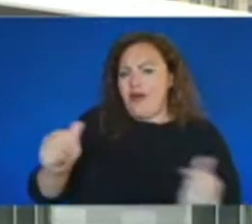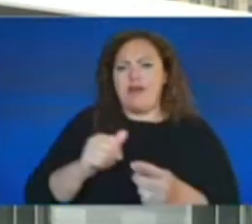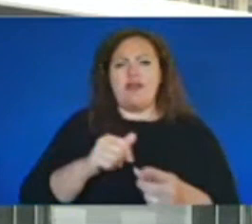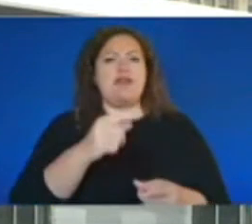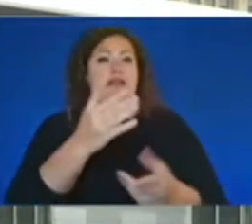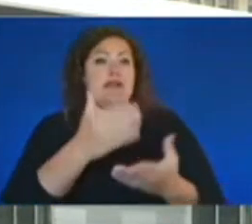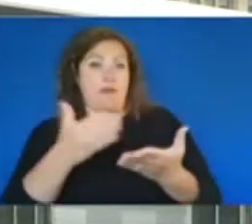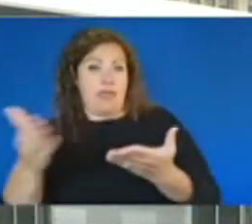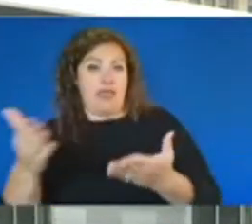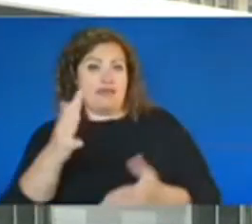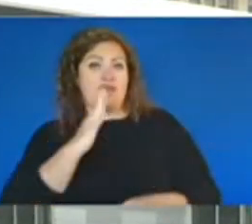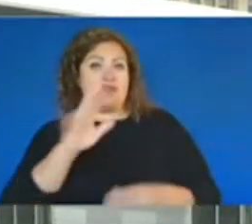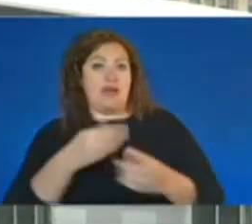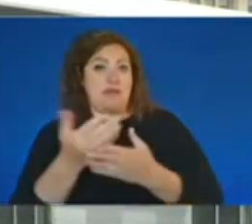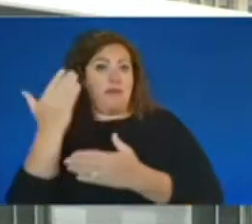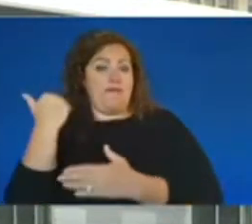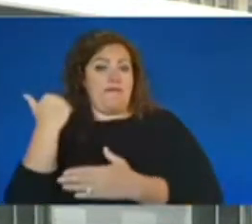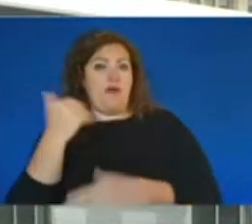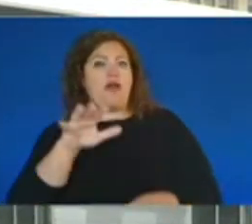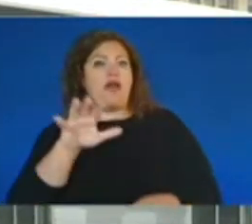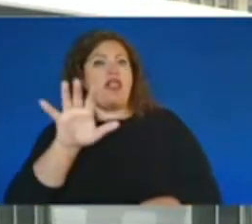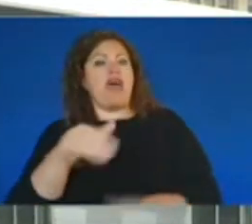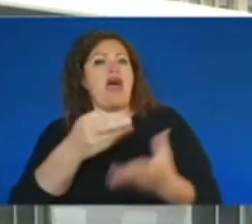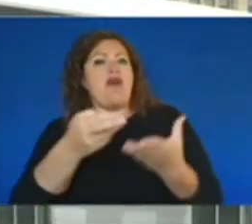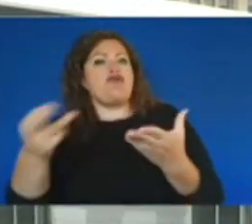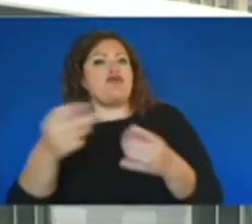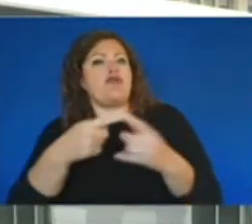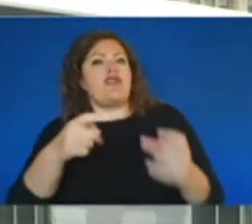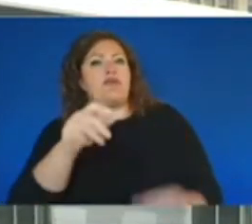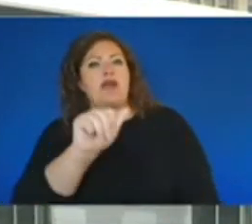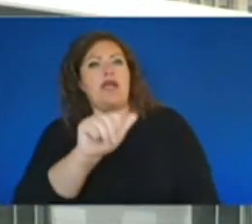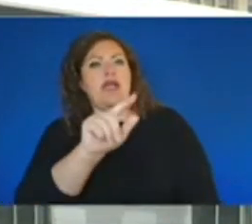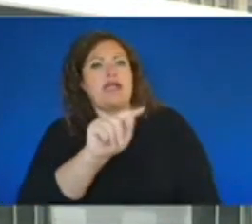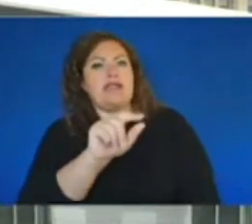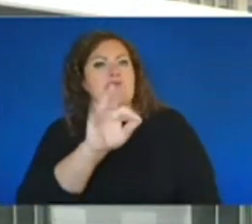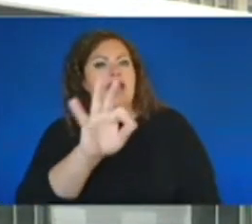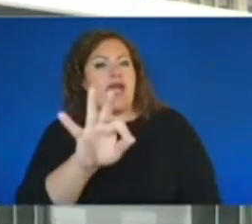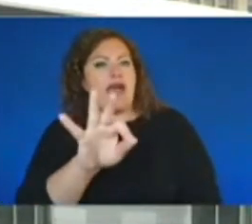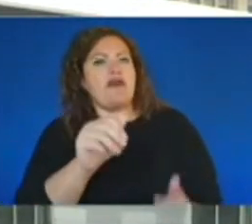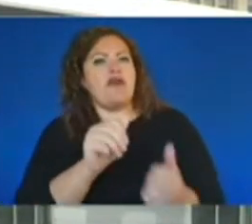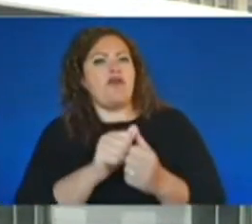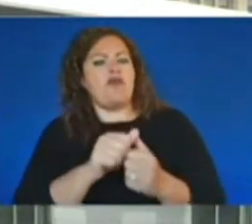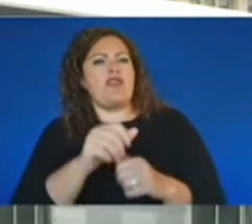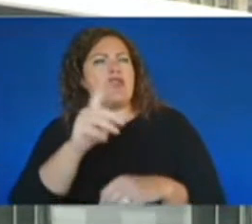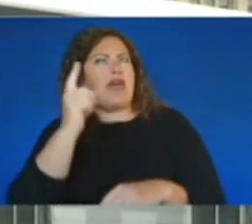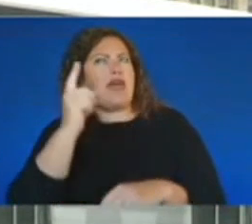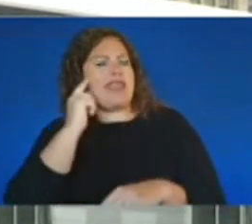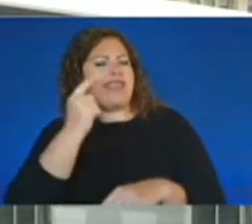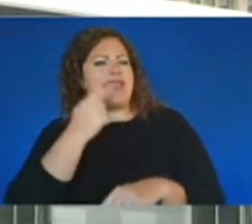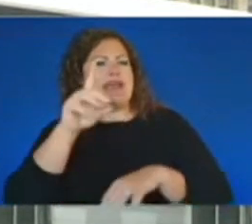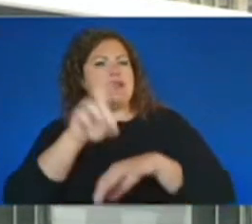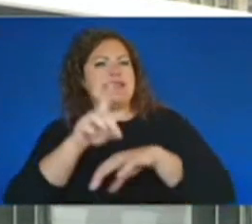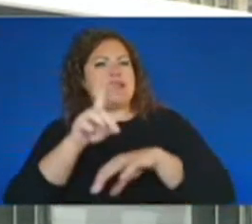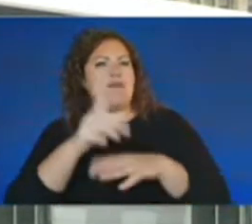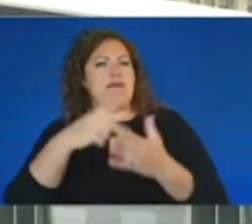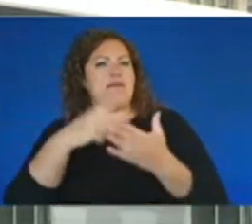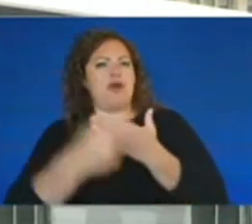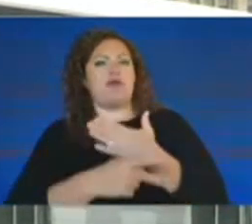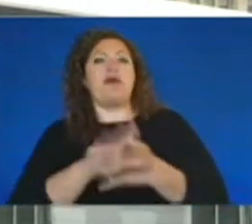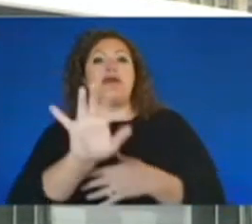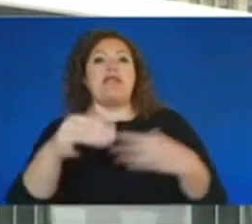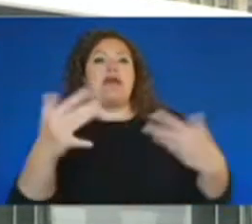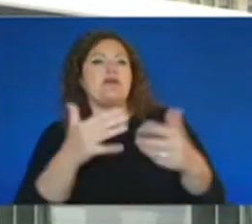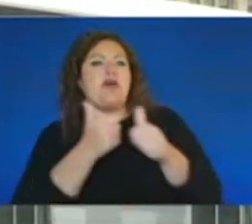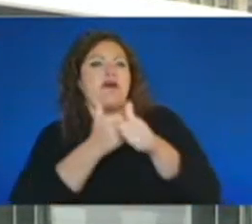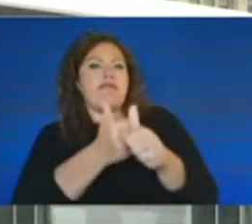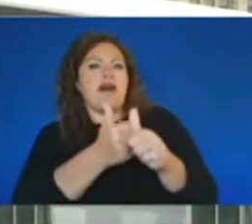past, you we've leveraged some of our resources from the ATF through the NIBEN program, and that's, you know, tracing shell casings that may have been involved in this case, that may be